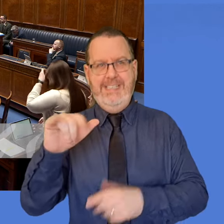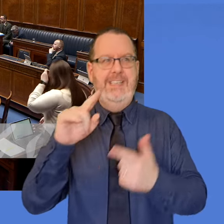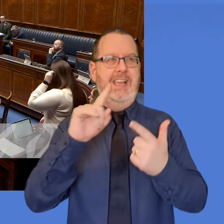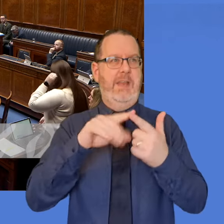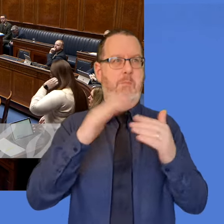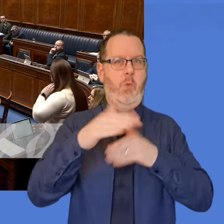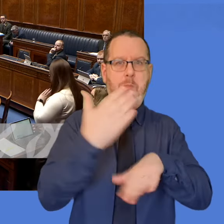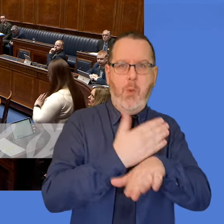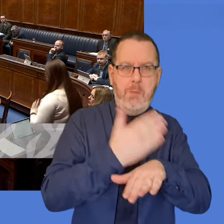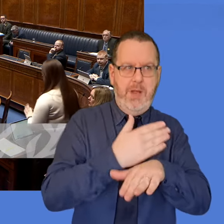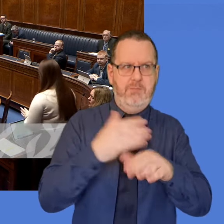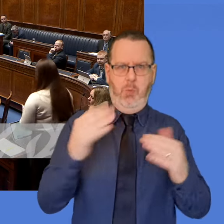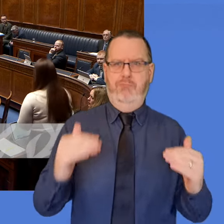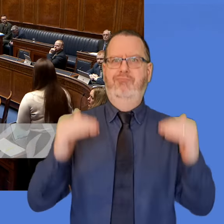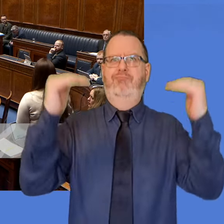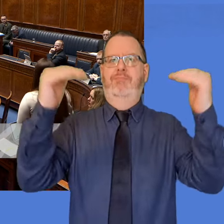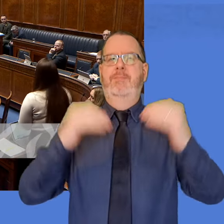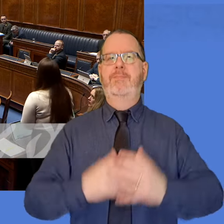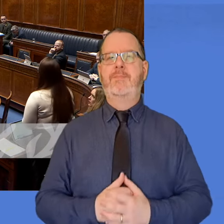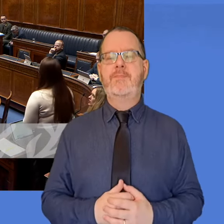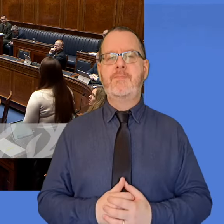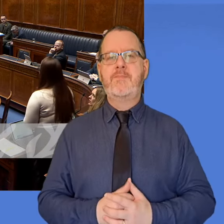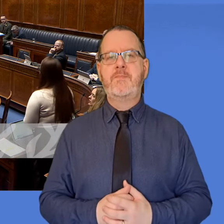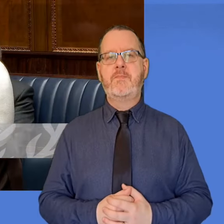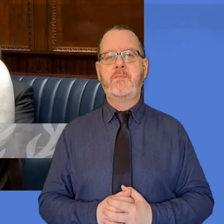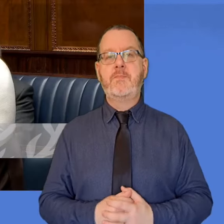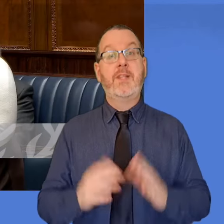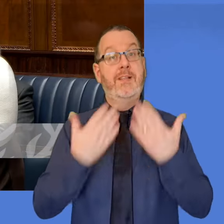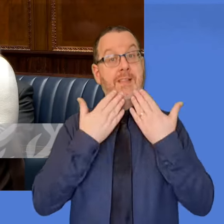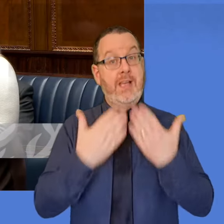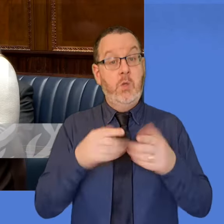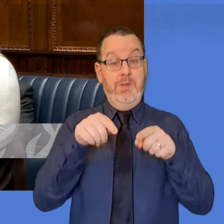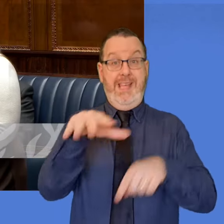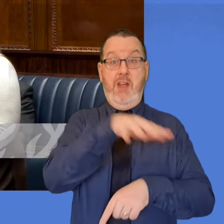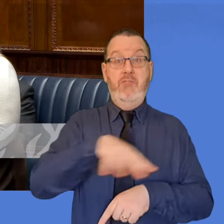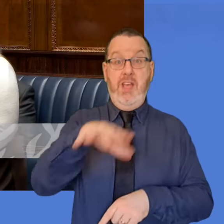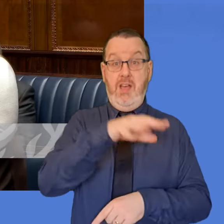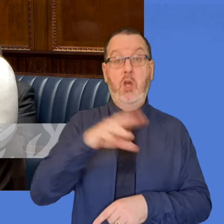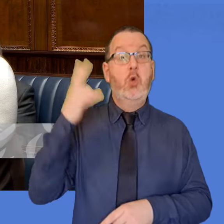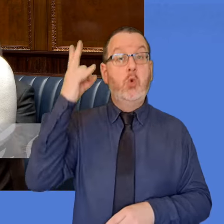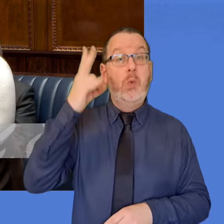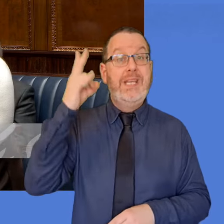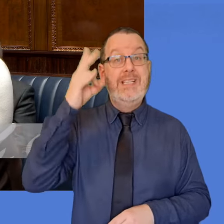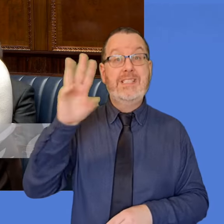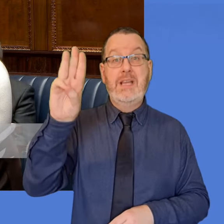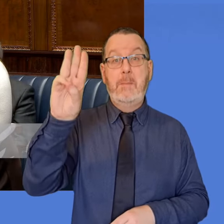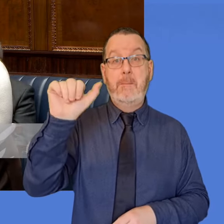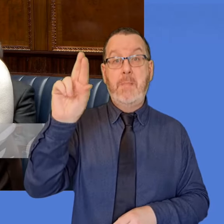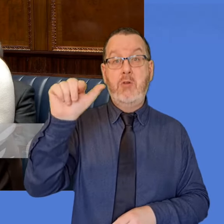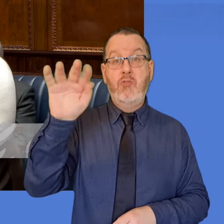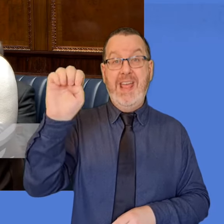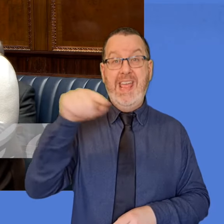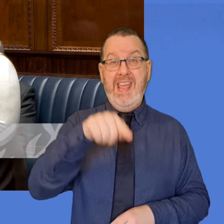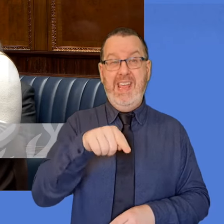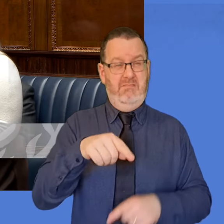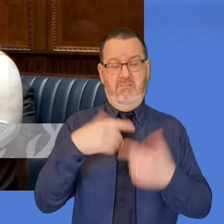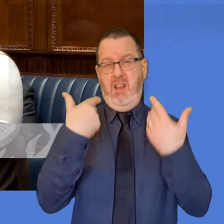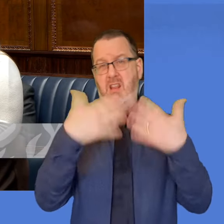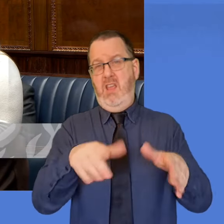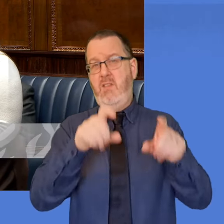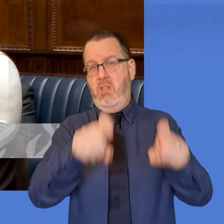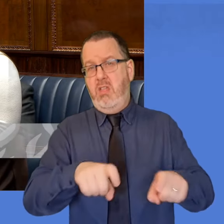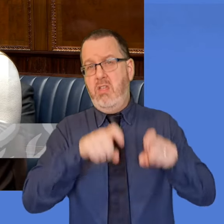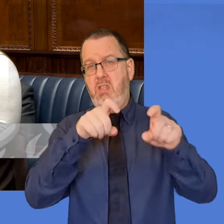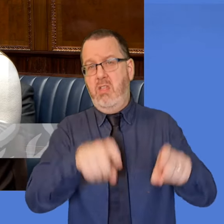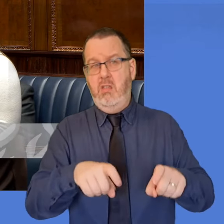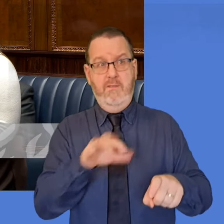Thank you, Minister. The Queen's Parade site in Bangor has been derelict since before I was even born. It is something that people in Bangor are very keen